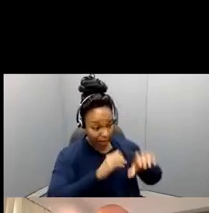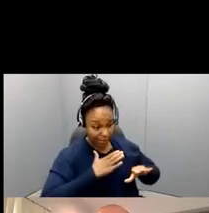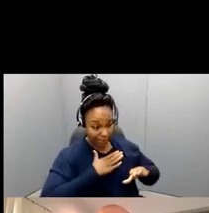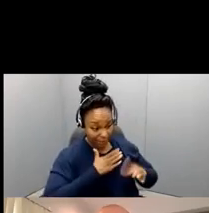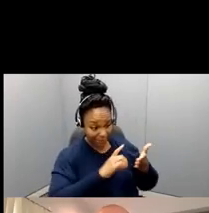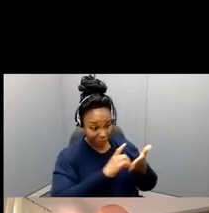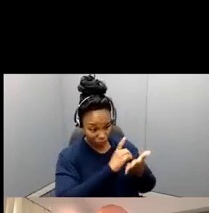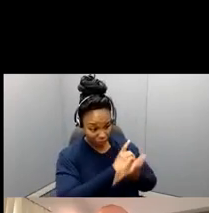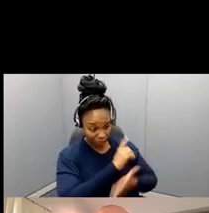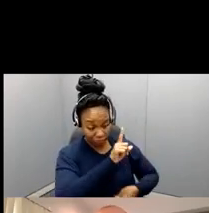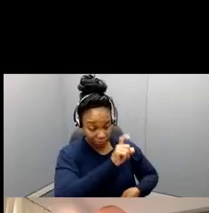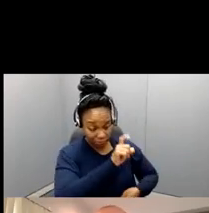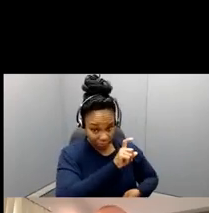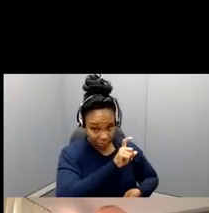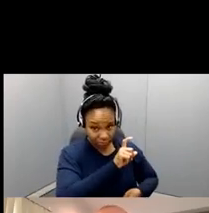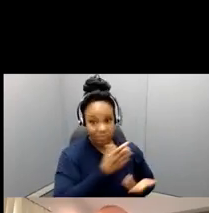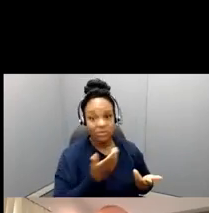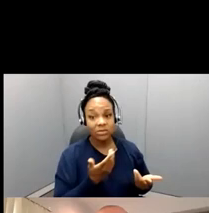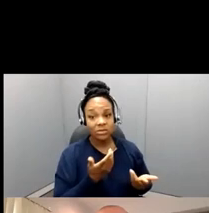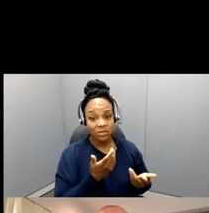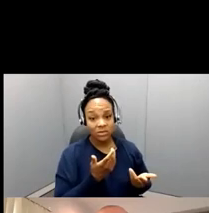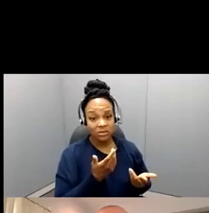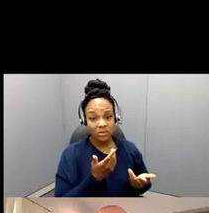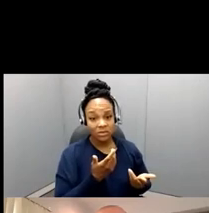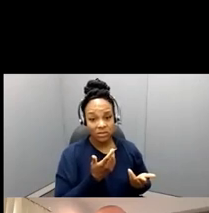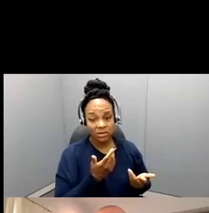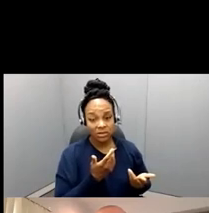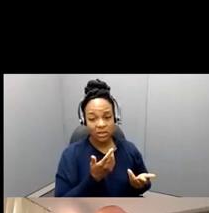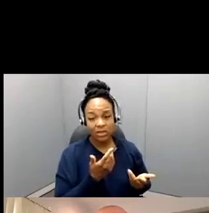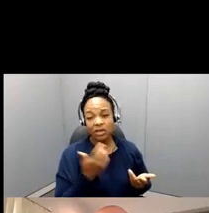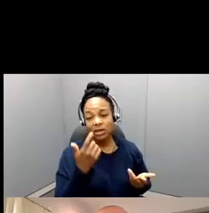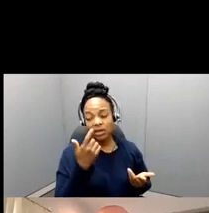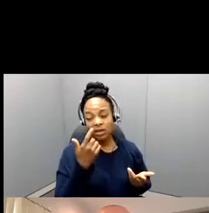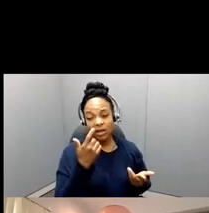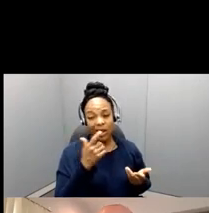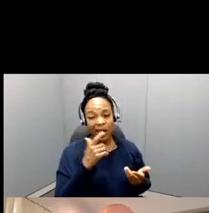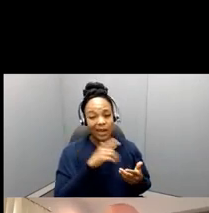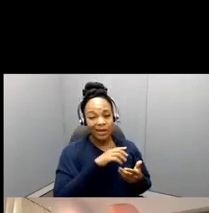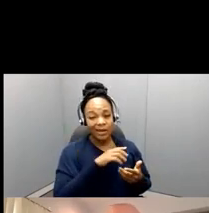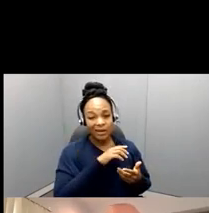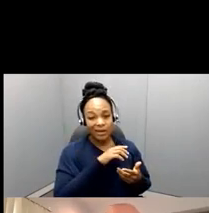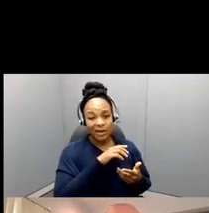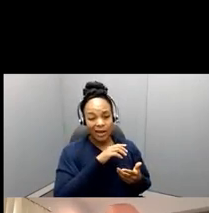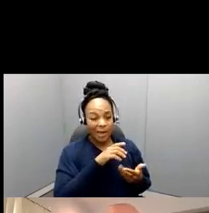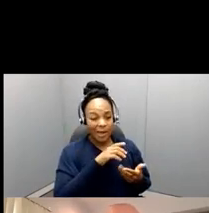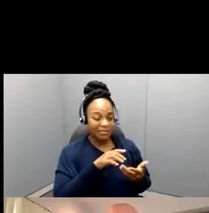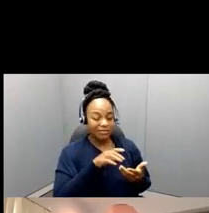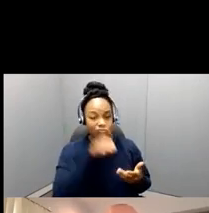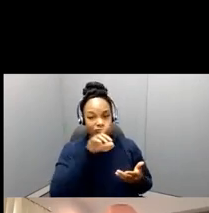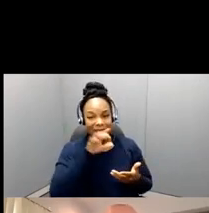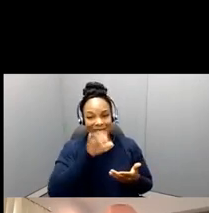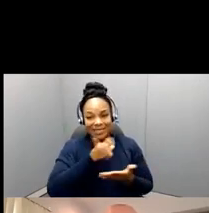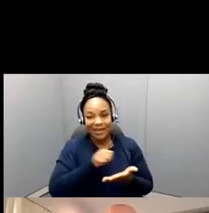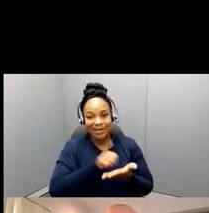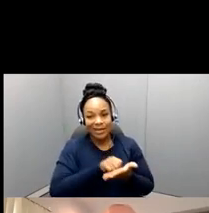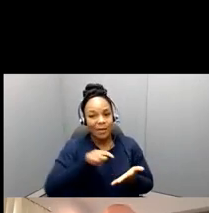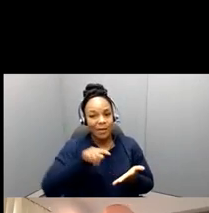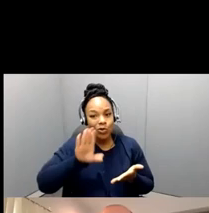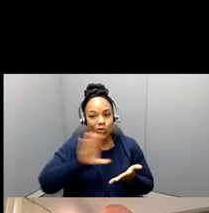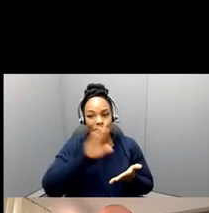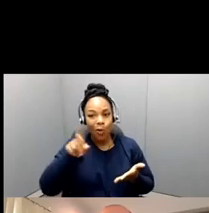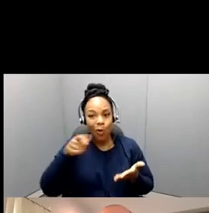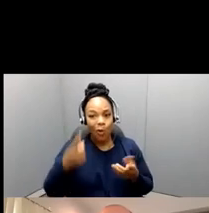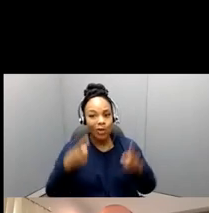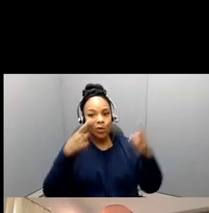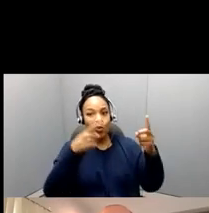dissertation. You know, probably my only, uh, objective is to, to, is, is the write-up, uh, and that, that your study is that